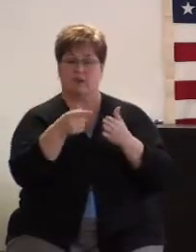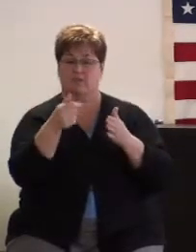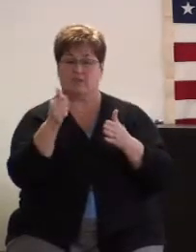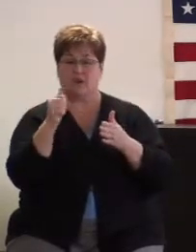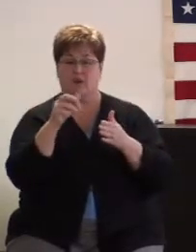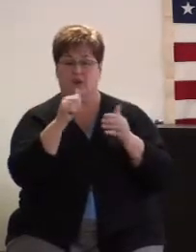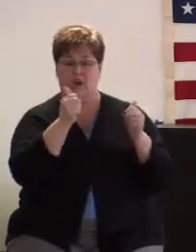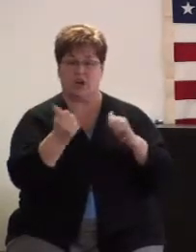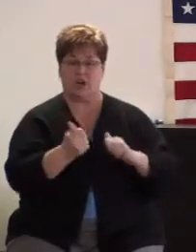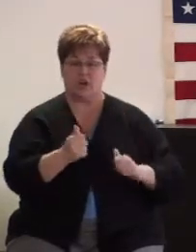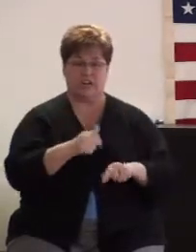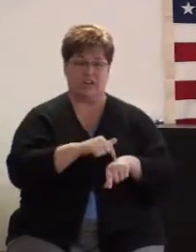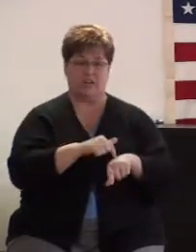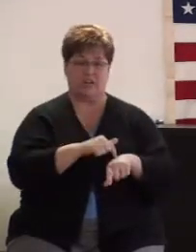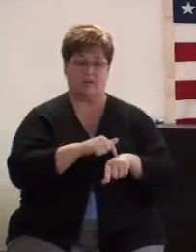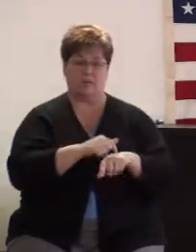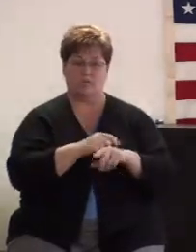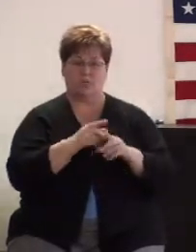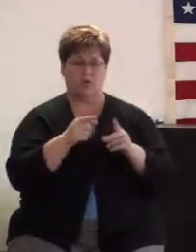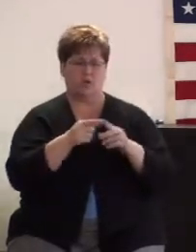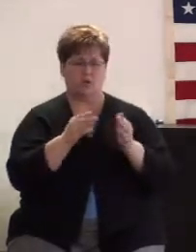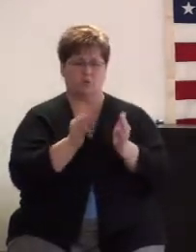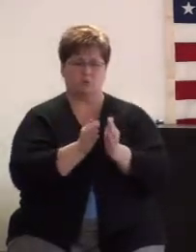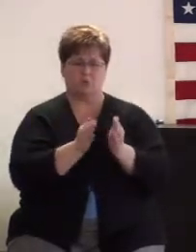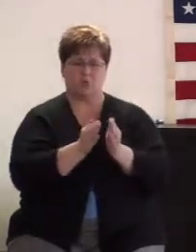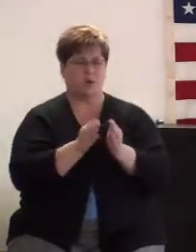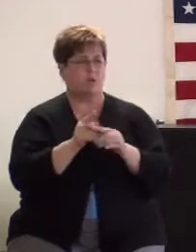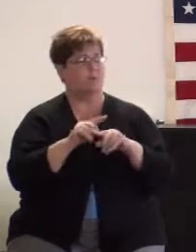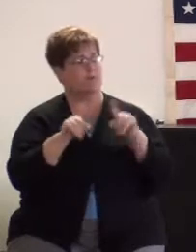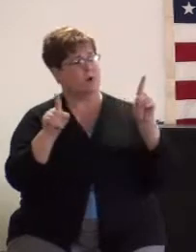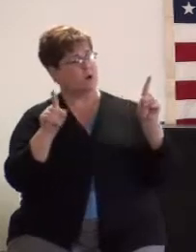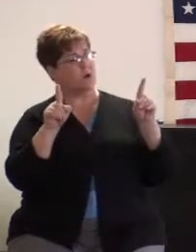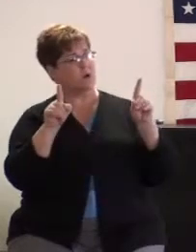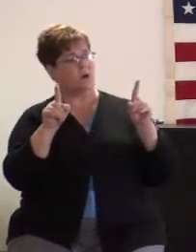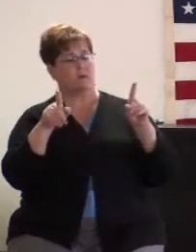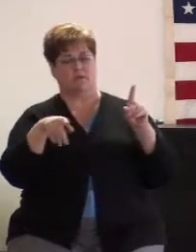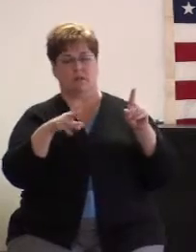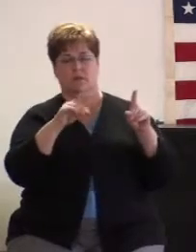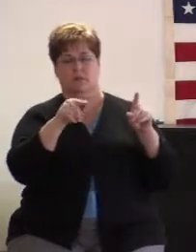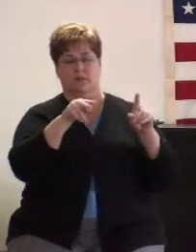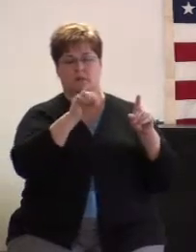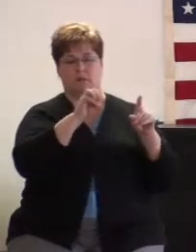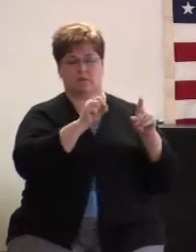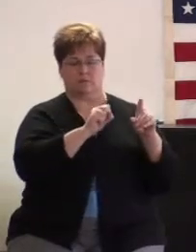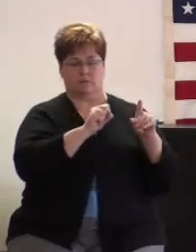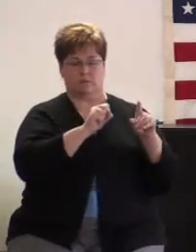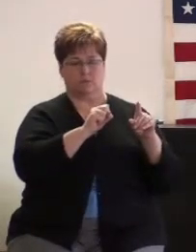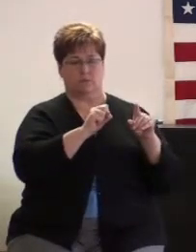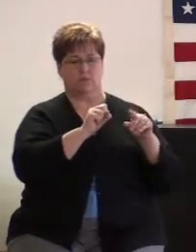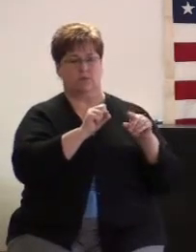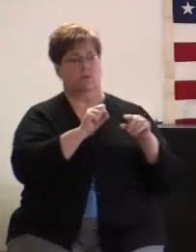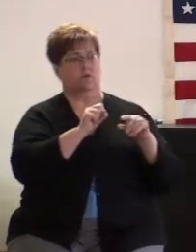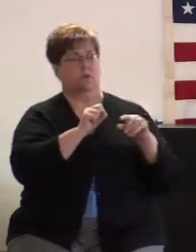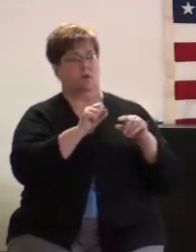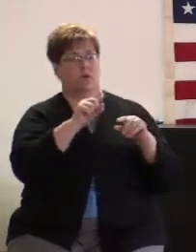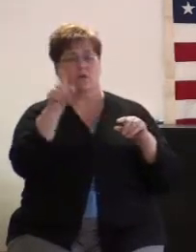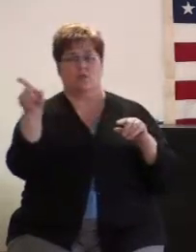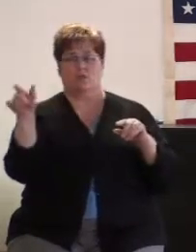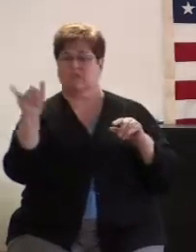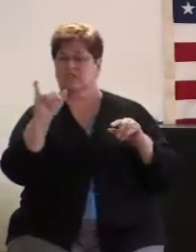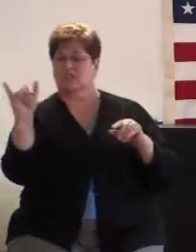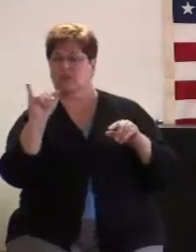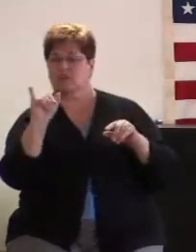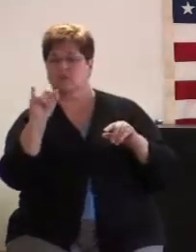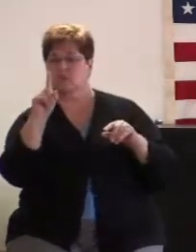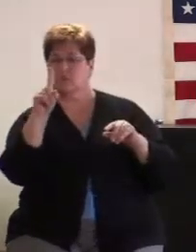We're too little right now. We can't afford it. But over there the same